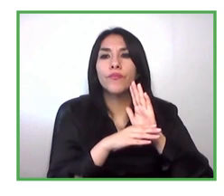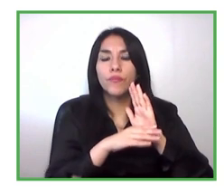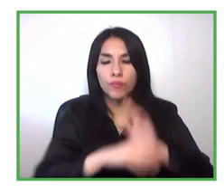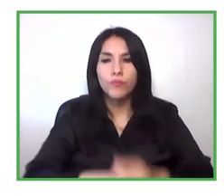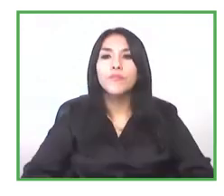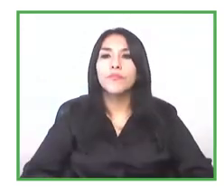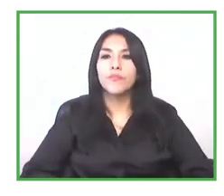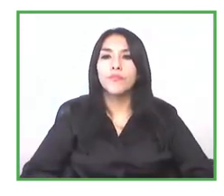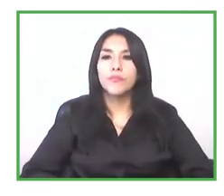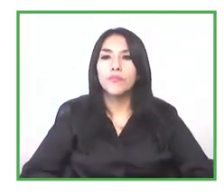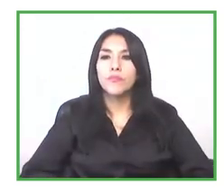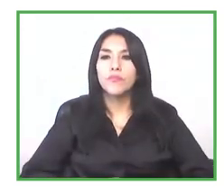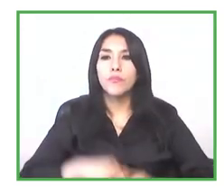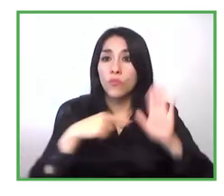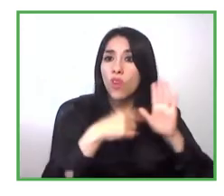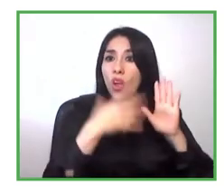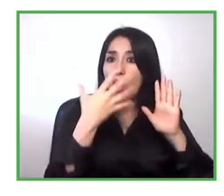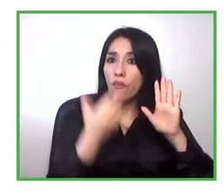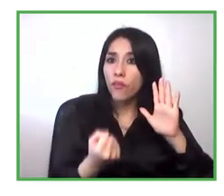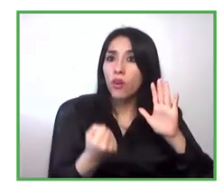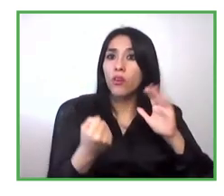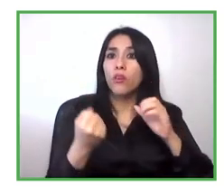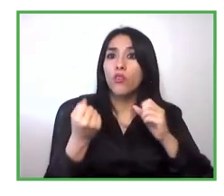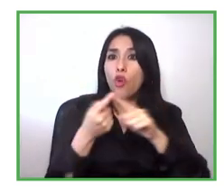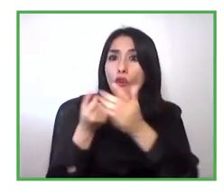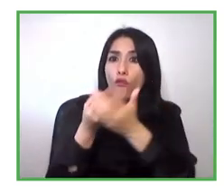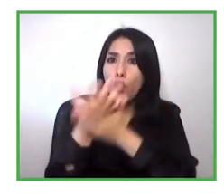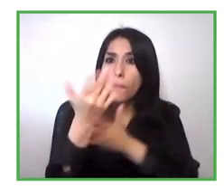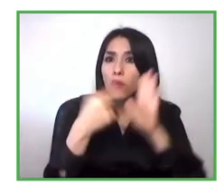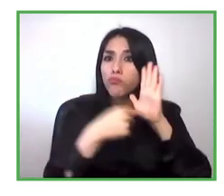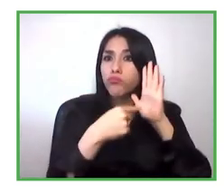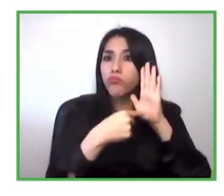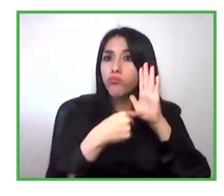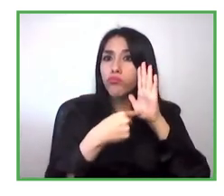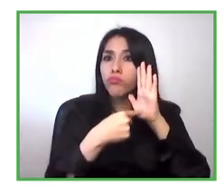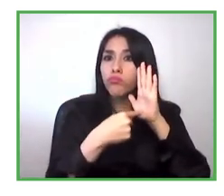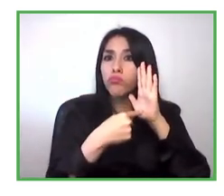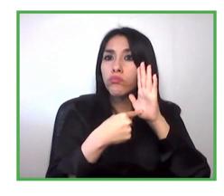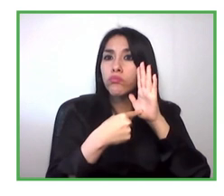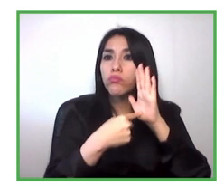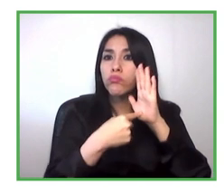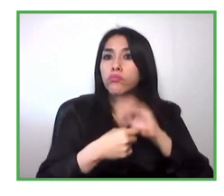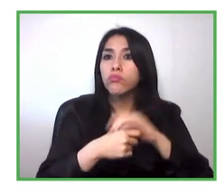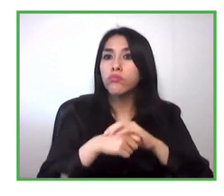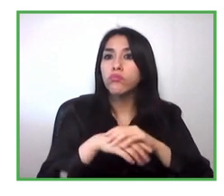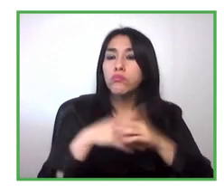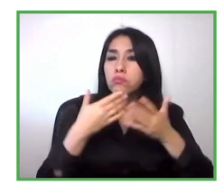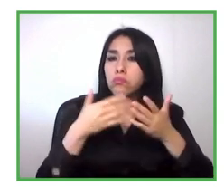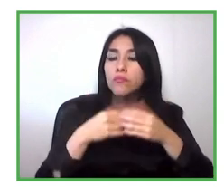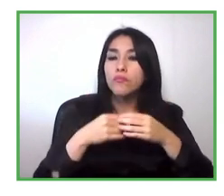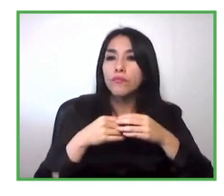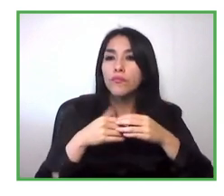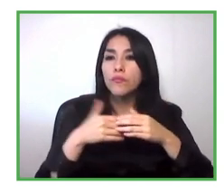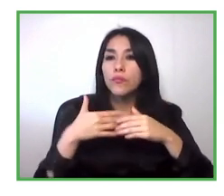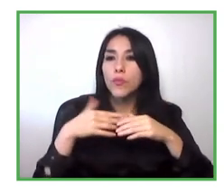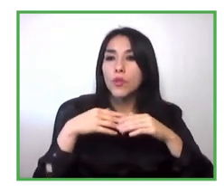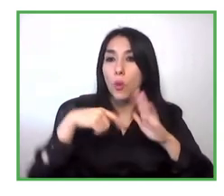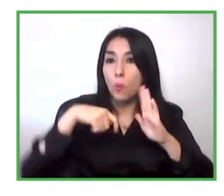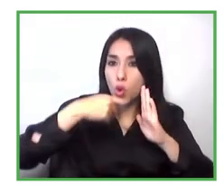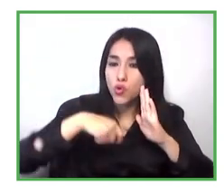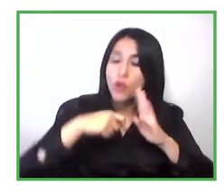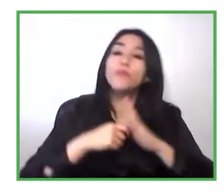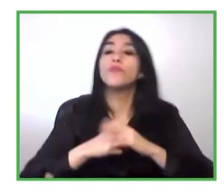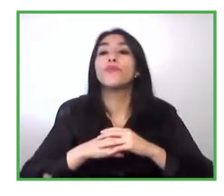find the information of all the entrepreneurs with disabilities or the characteristics that you have with large projects and how this